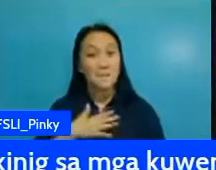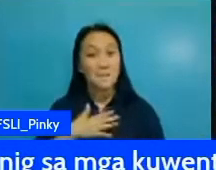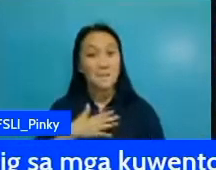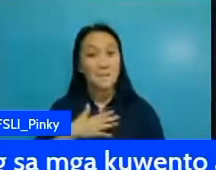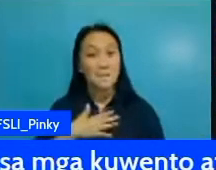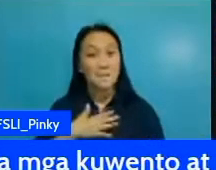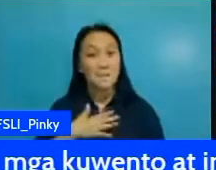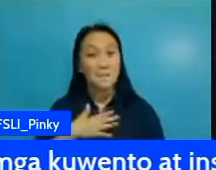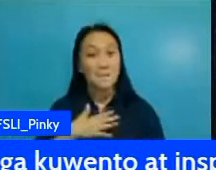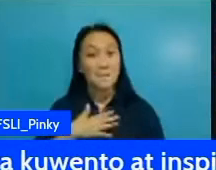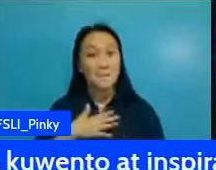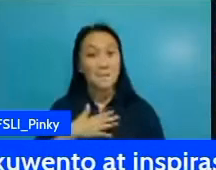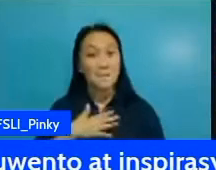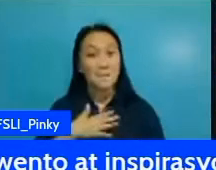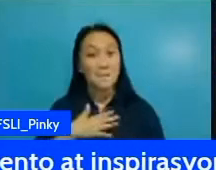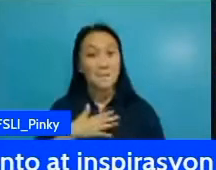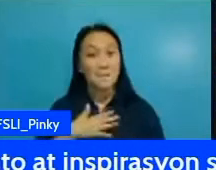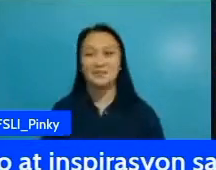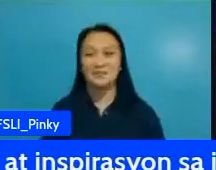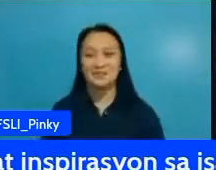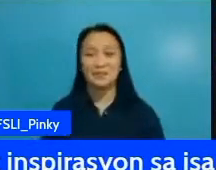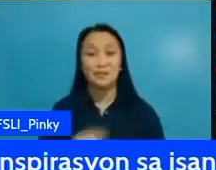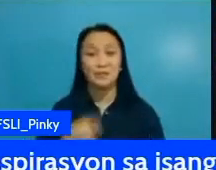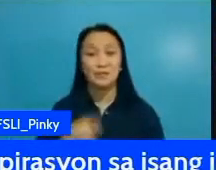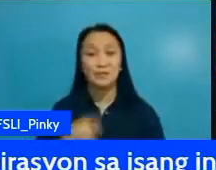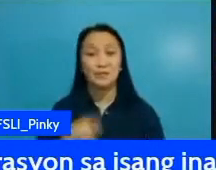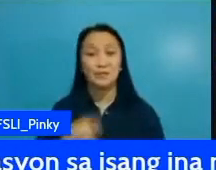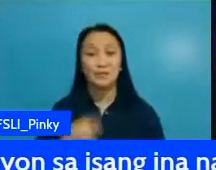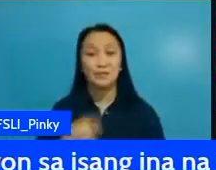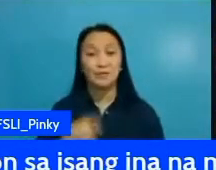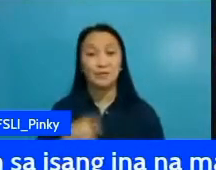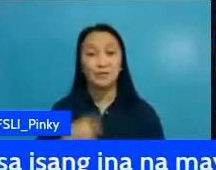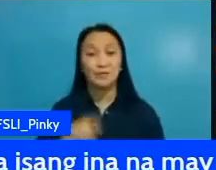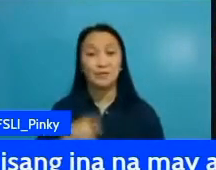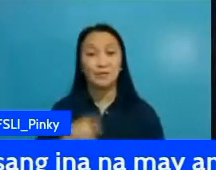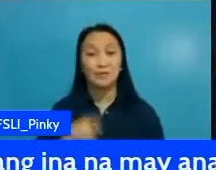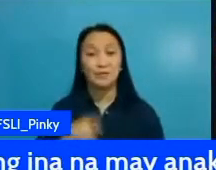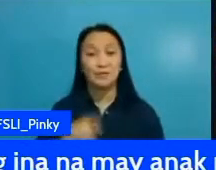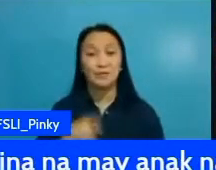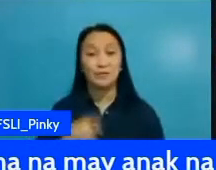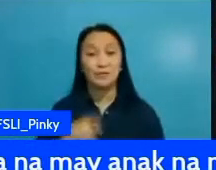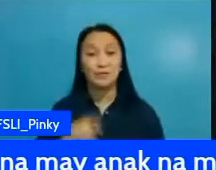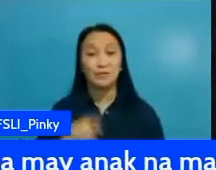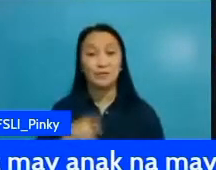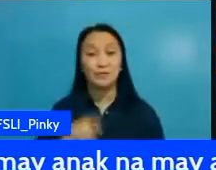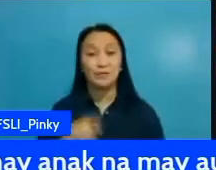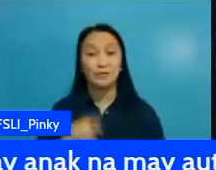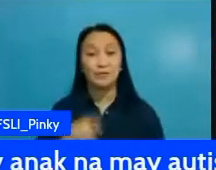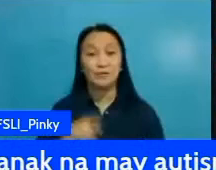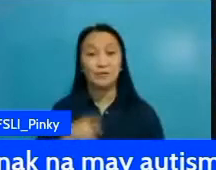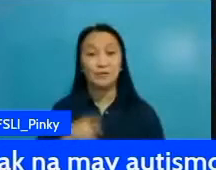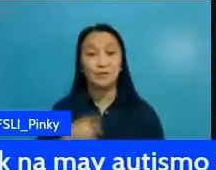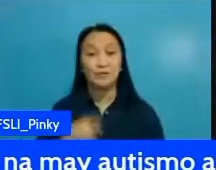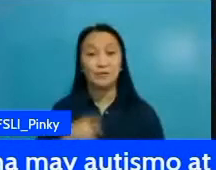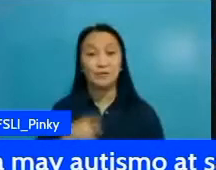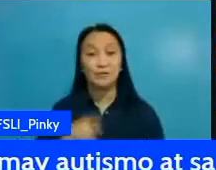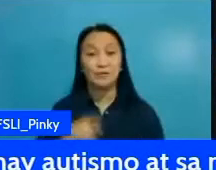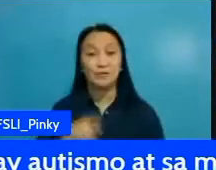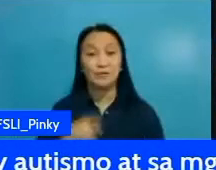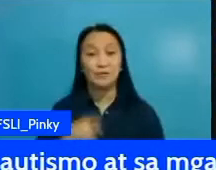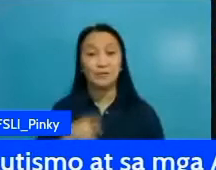first use your left toe and your right leg to slide back